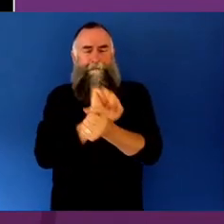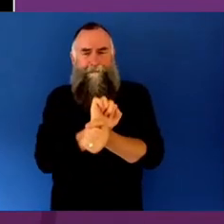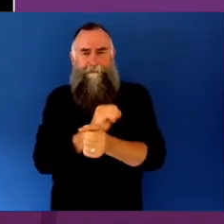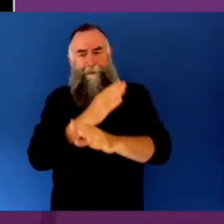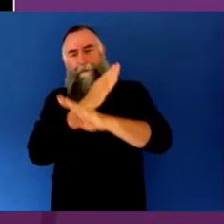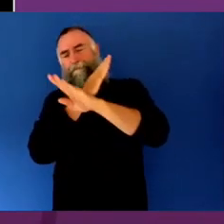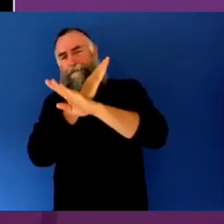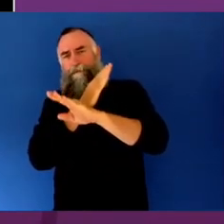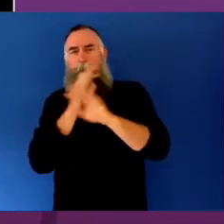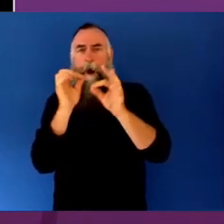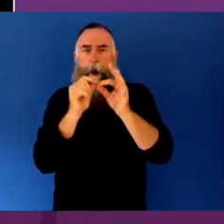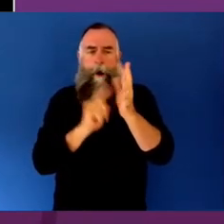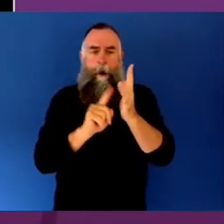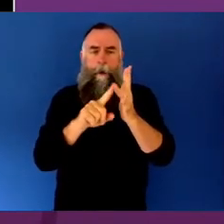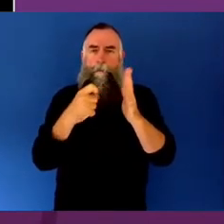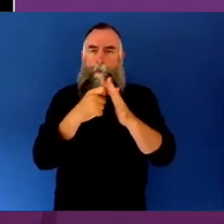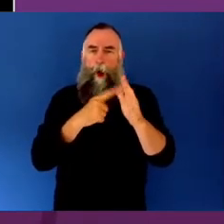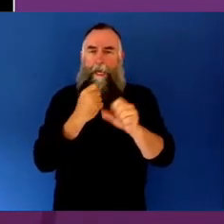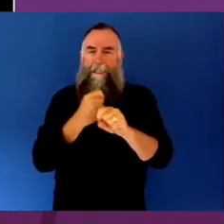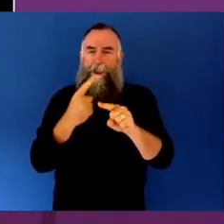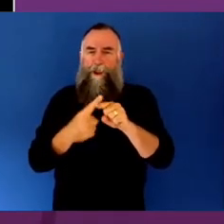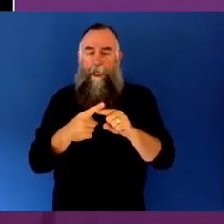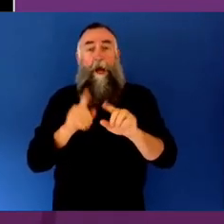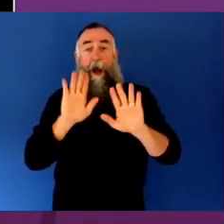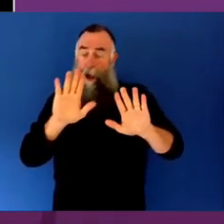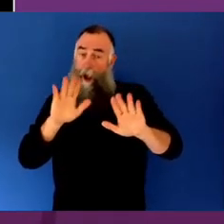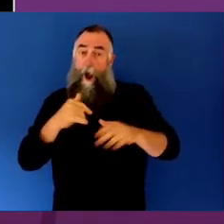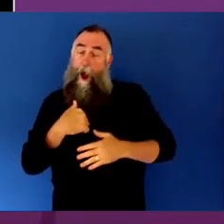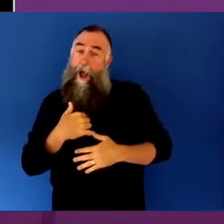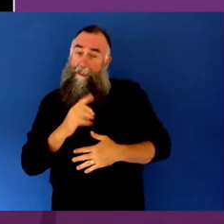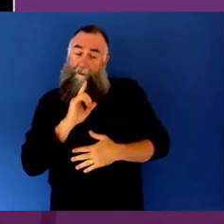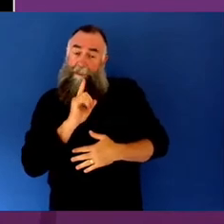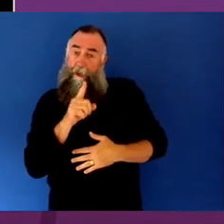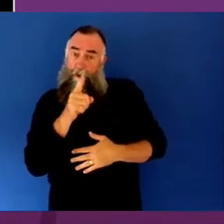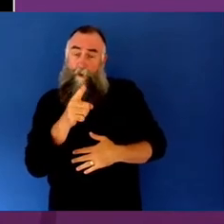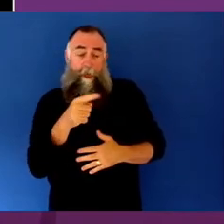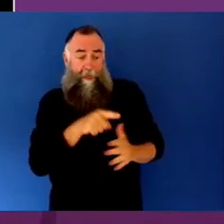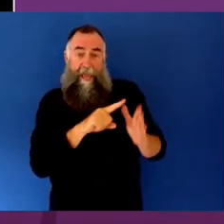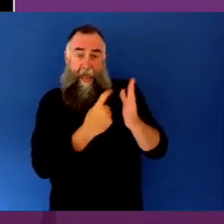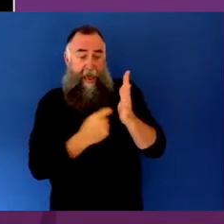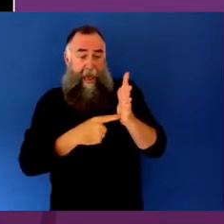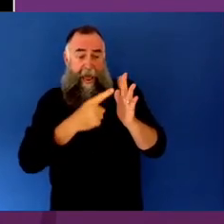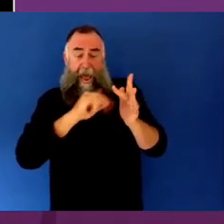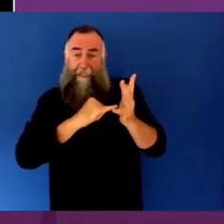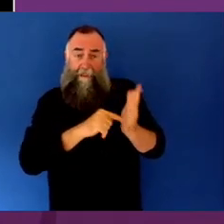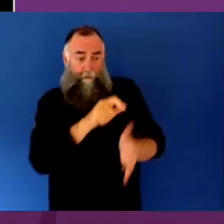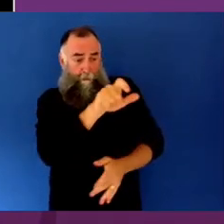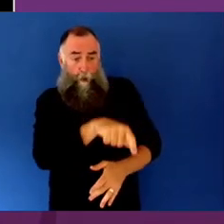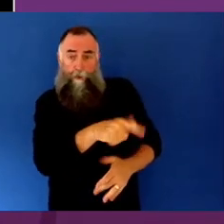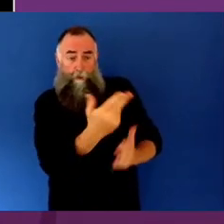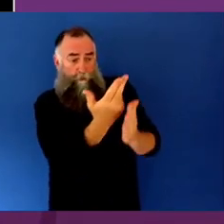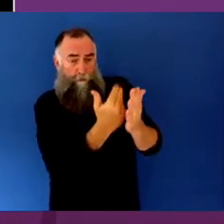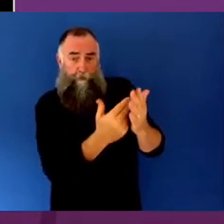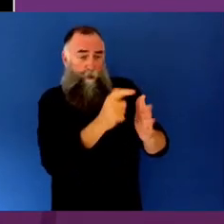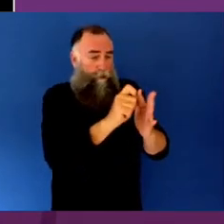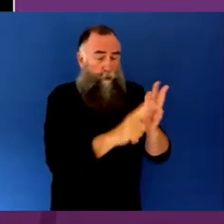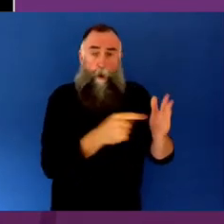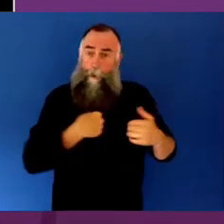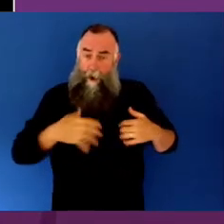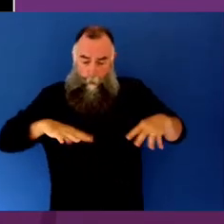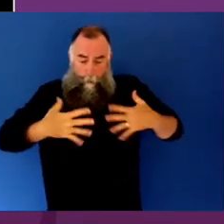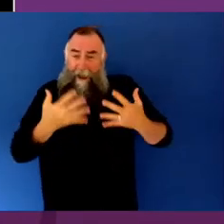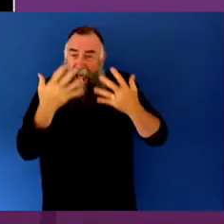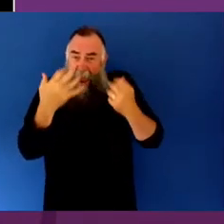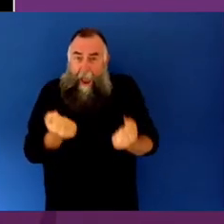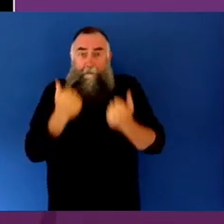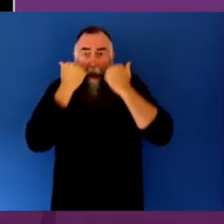about letting the artists do their thing as the benefits are already there. We already have the evidence base. It's about bringing in